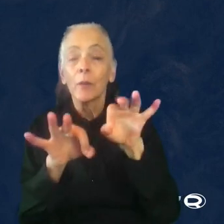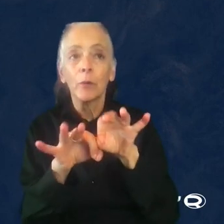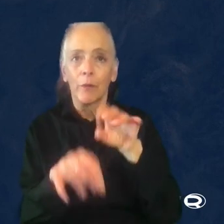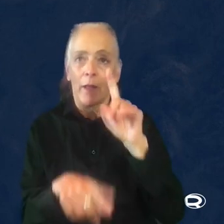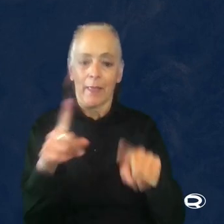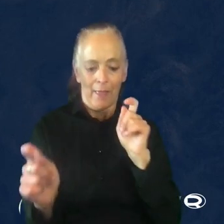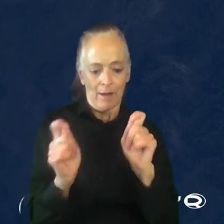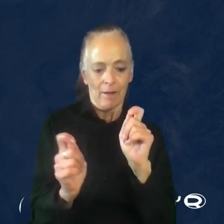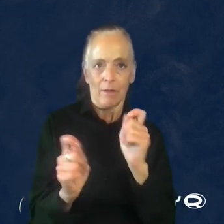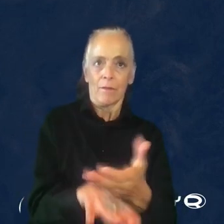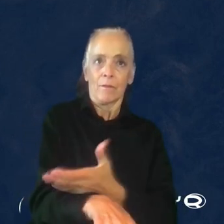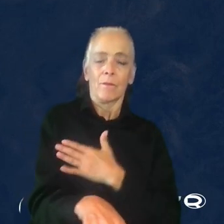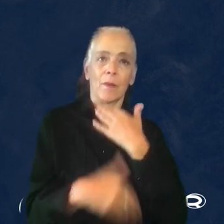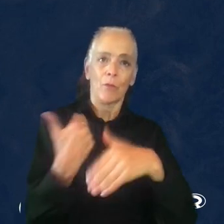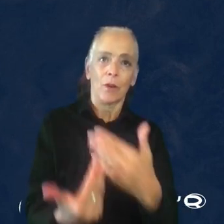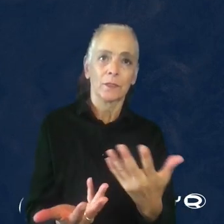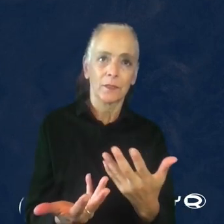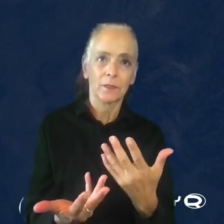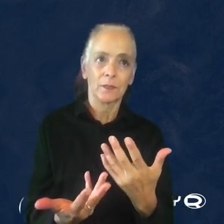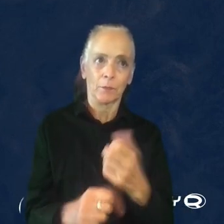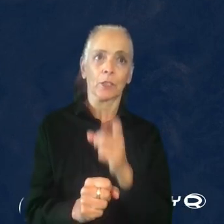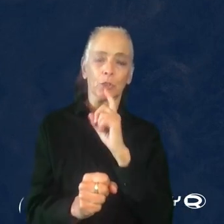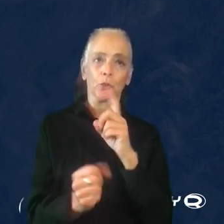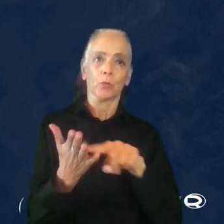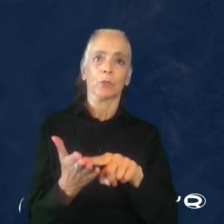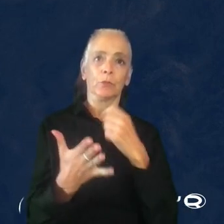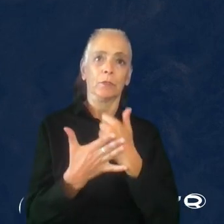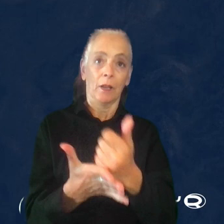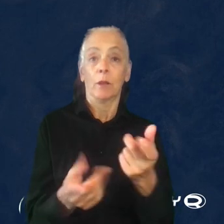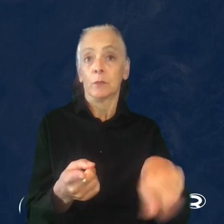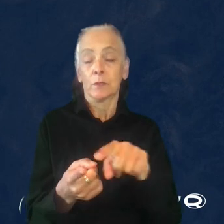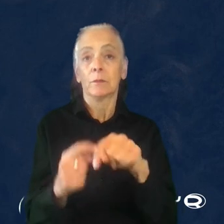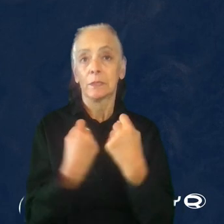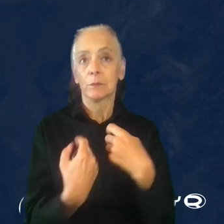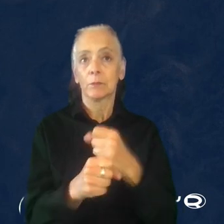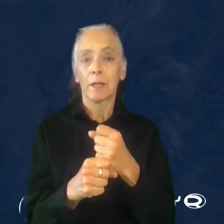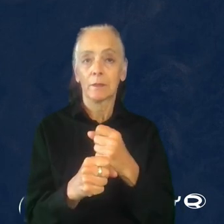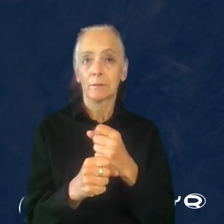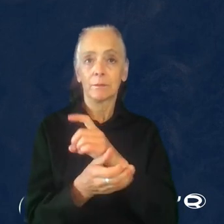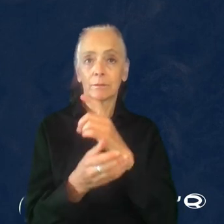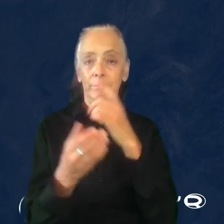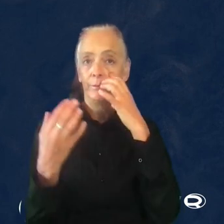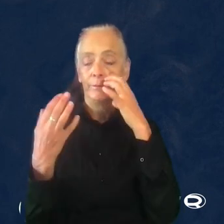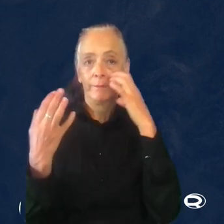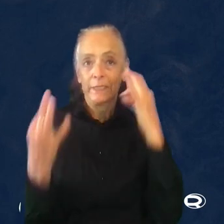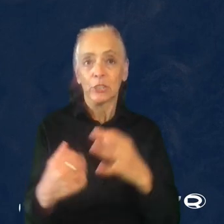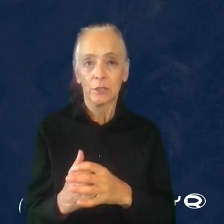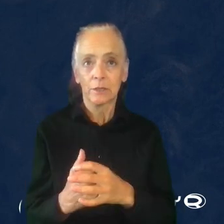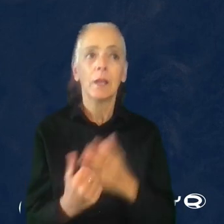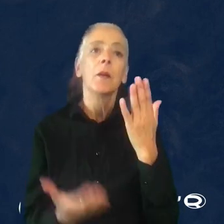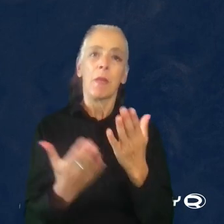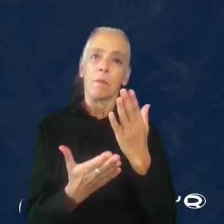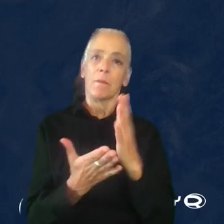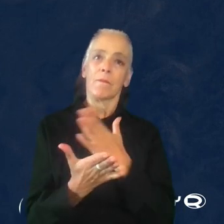my process and make changes to ensure that the research is helping the teams make design decisions. Those issues might seem obvious to some